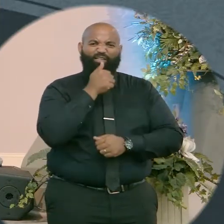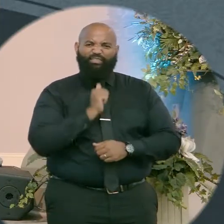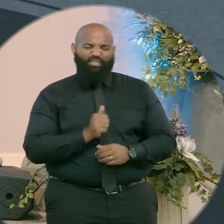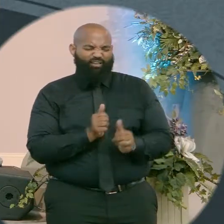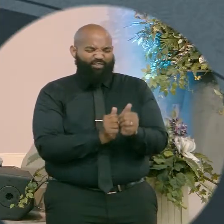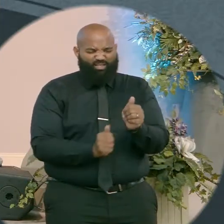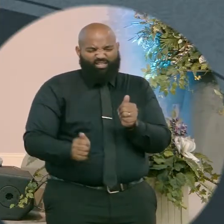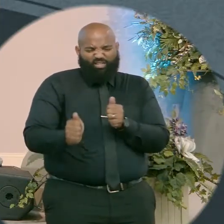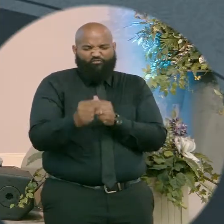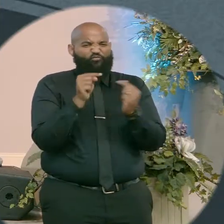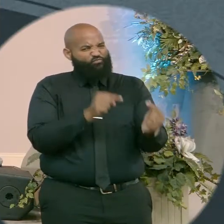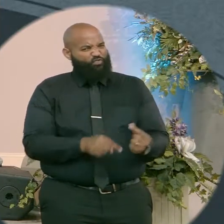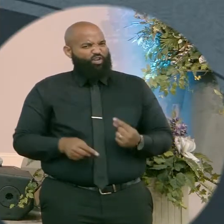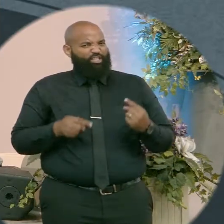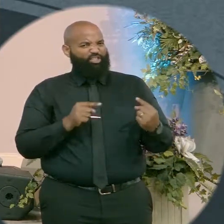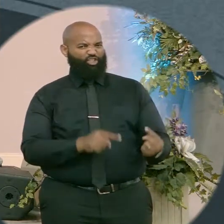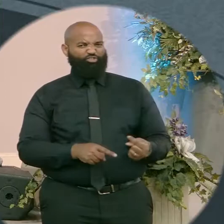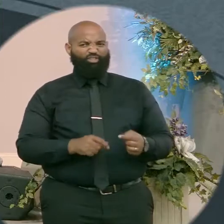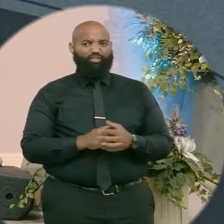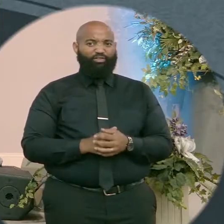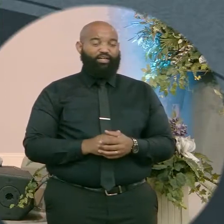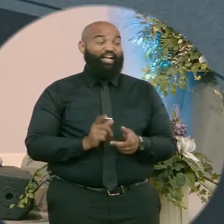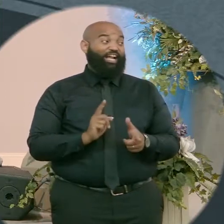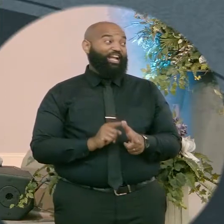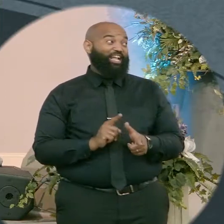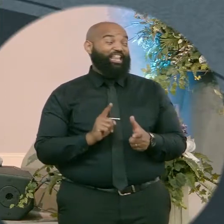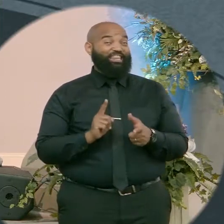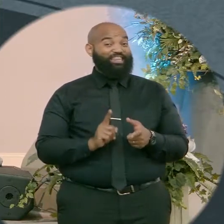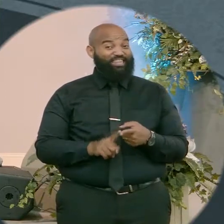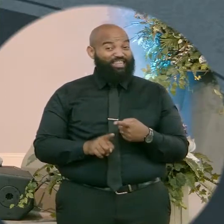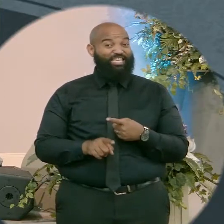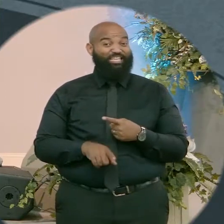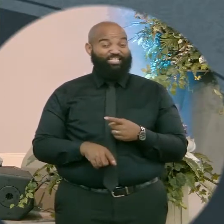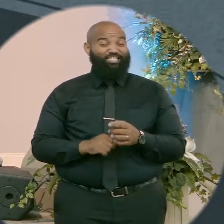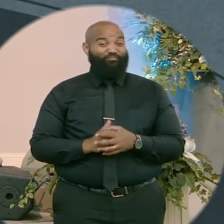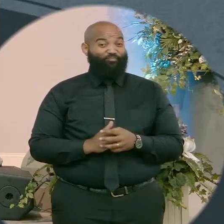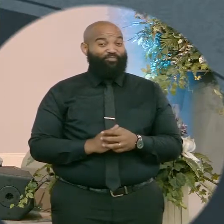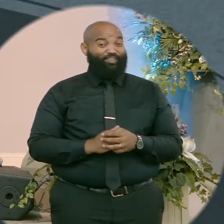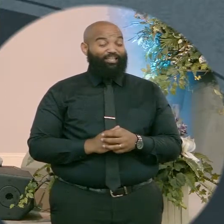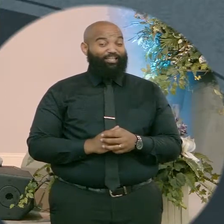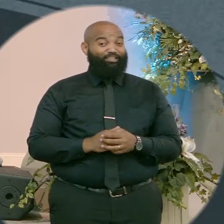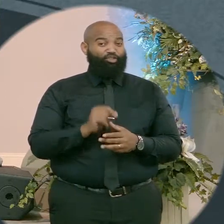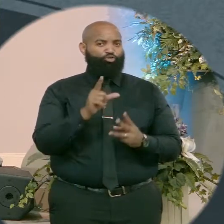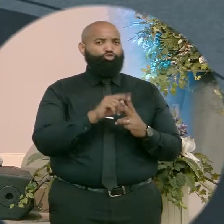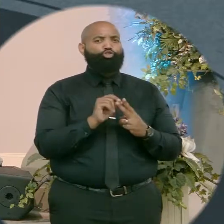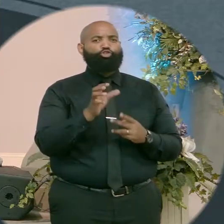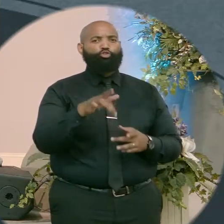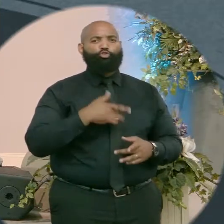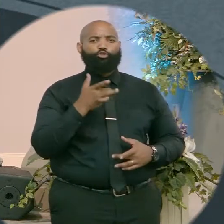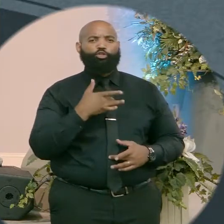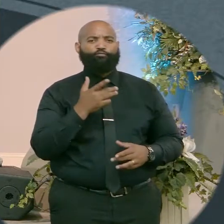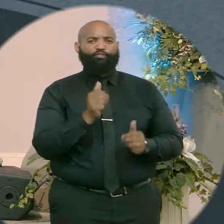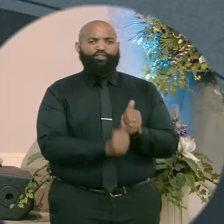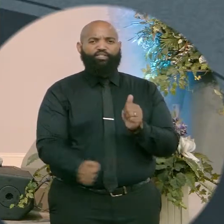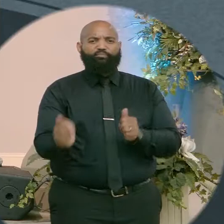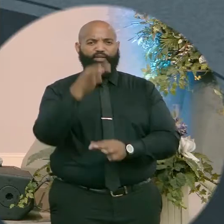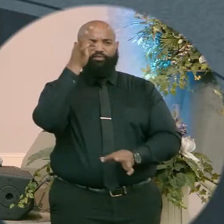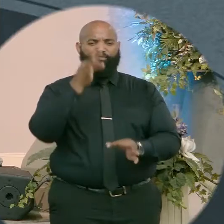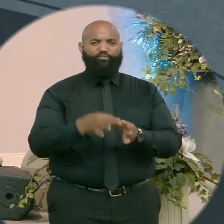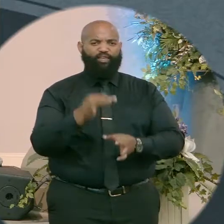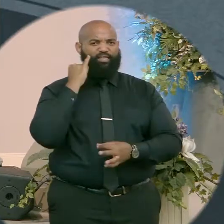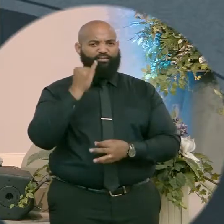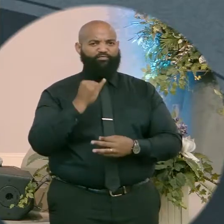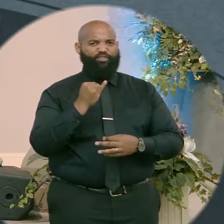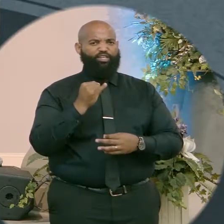get you in your mind so you don't do what you got to do to walk through the promise, if I can get you to choose your feelings over faith, I can get you to